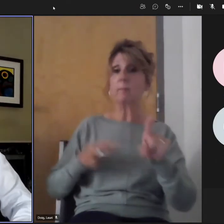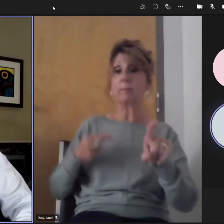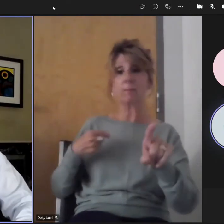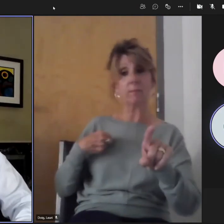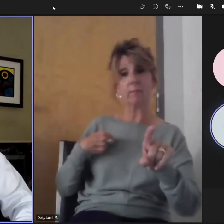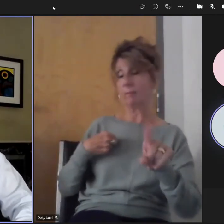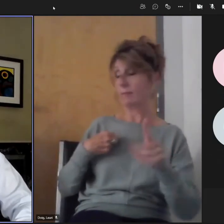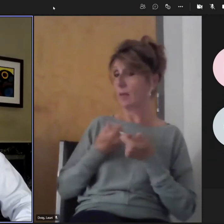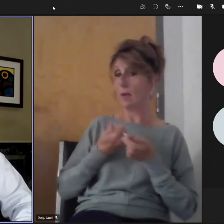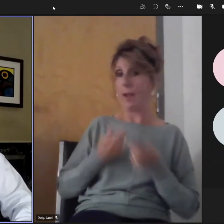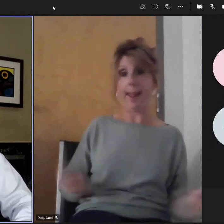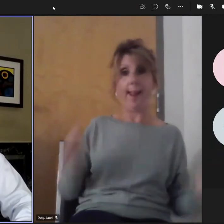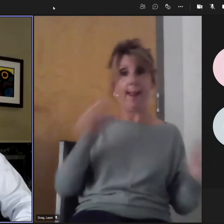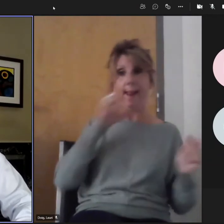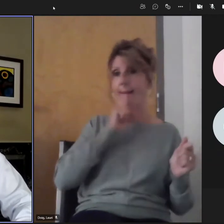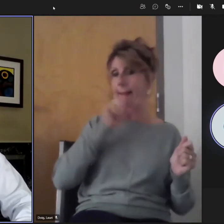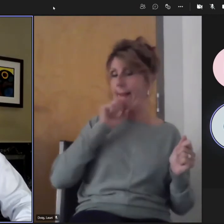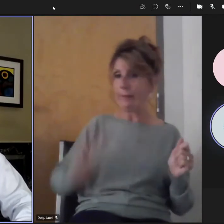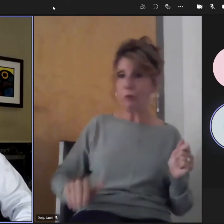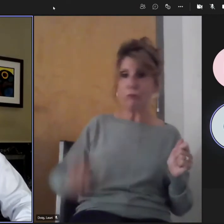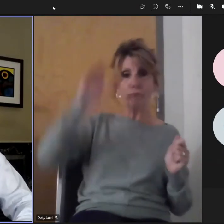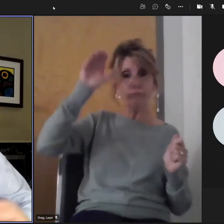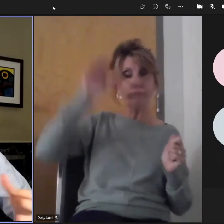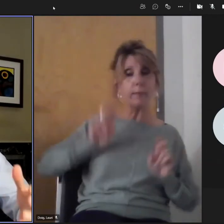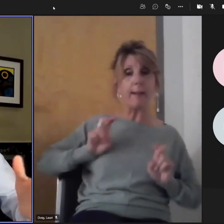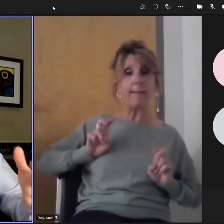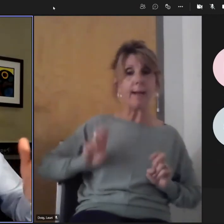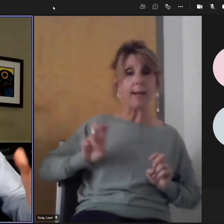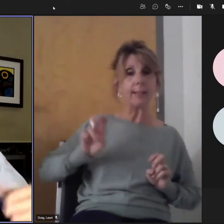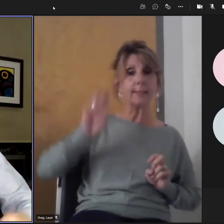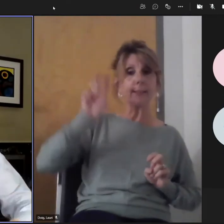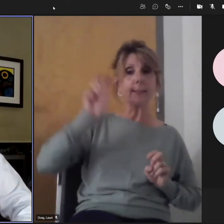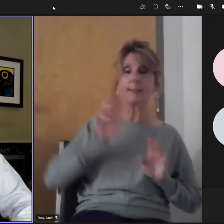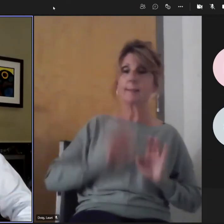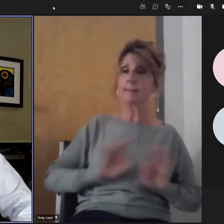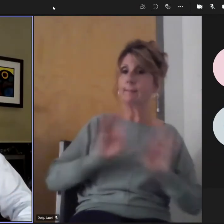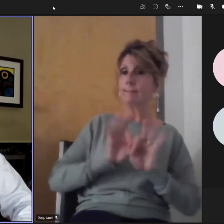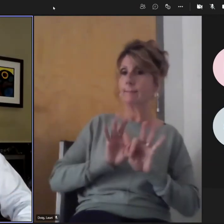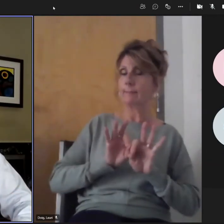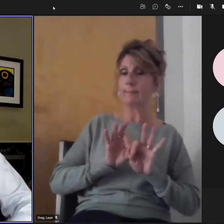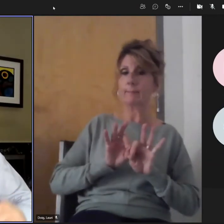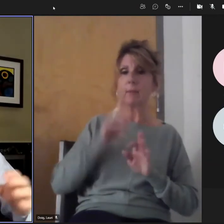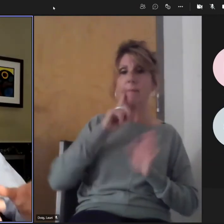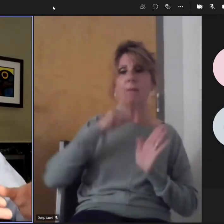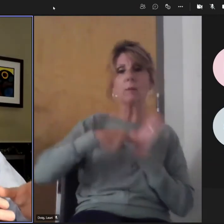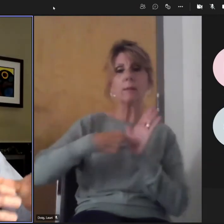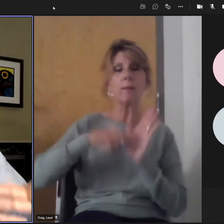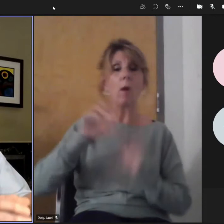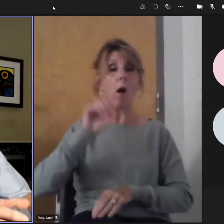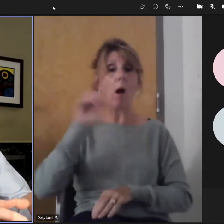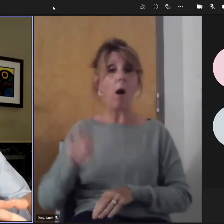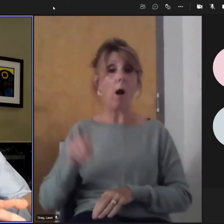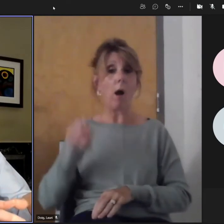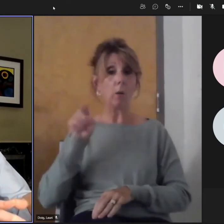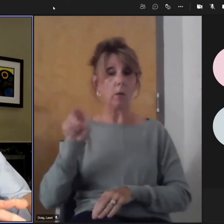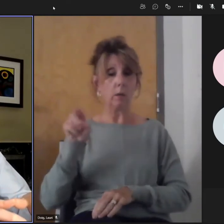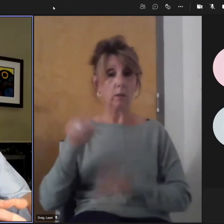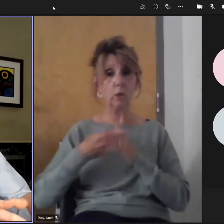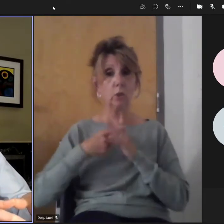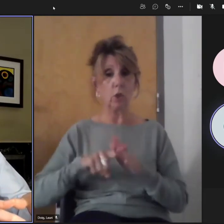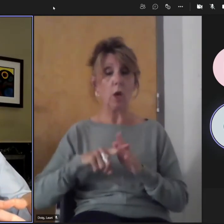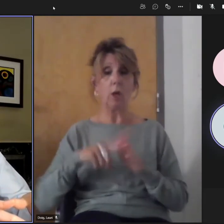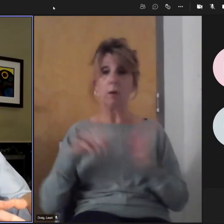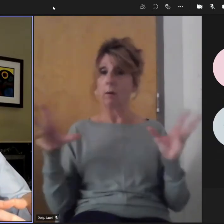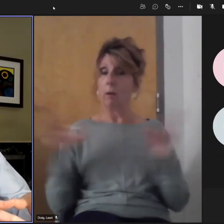levels. So there's if we just take Ottawa, just say because I've named it. But when they started, they started with 12